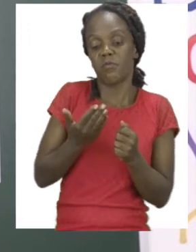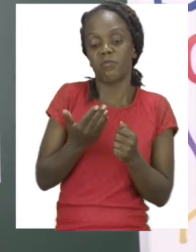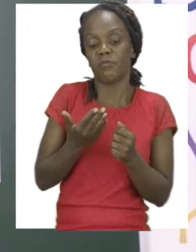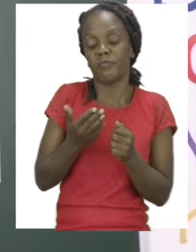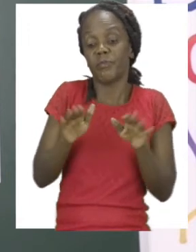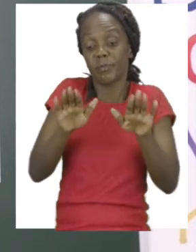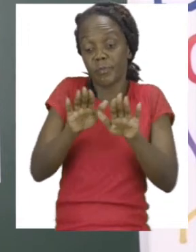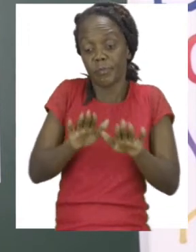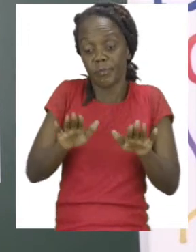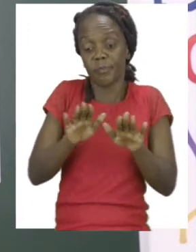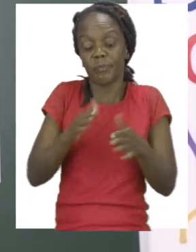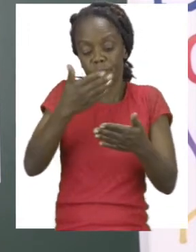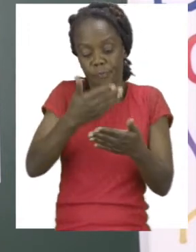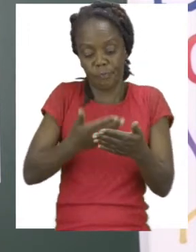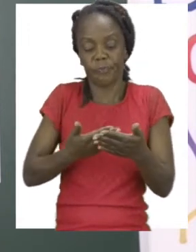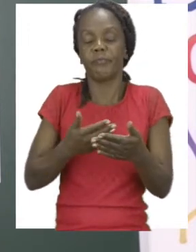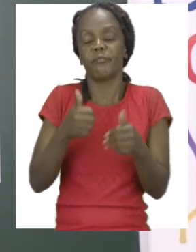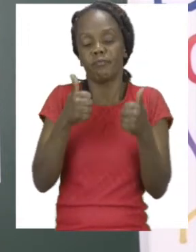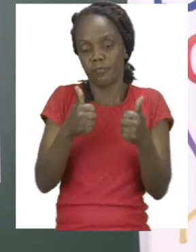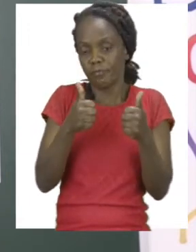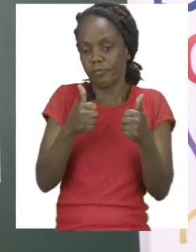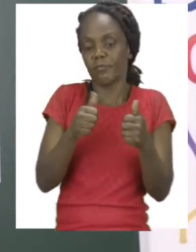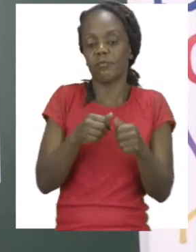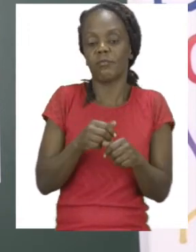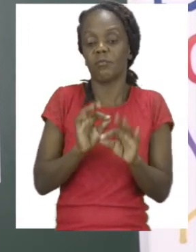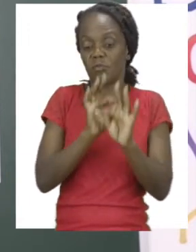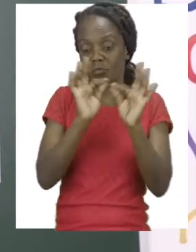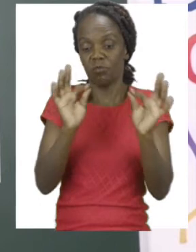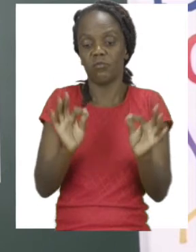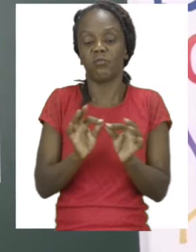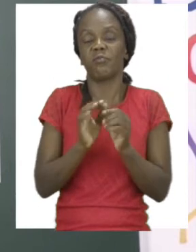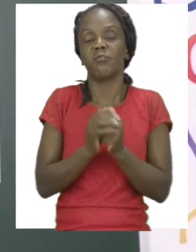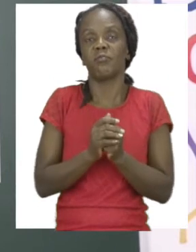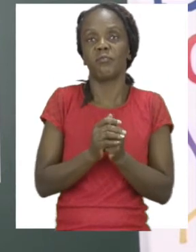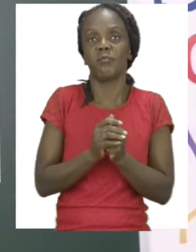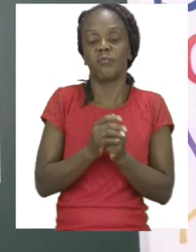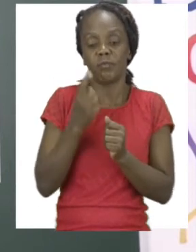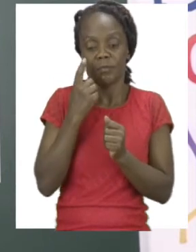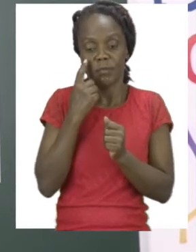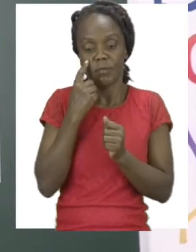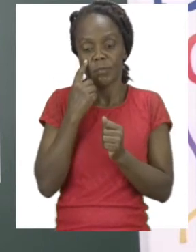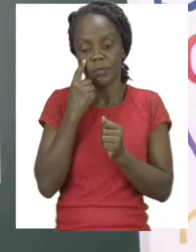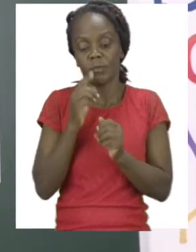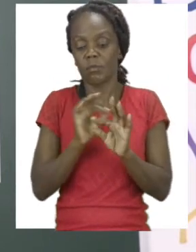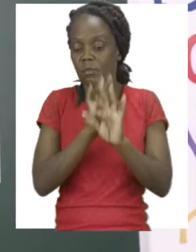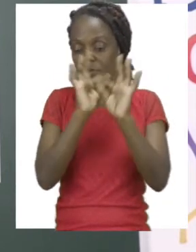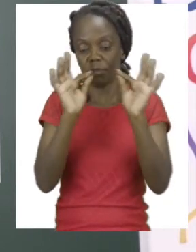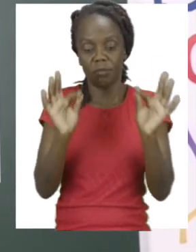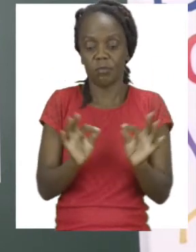And as you are gluing, make sure that you are taking your time, don't rush,